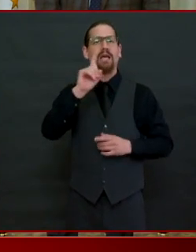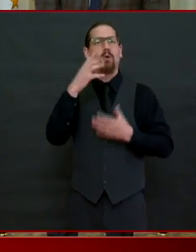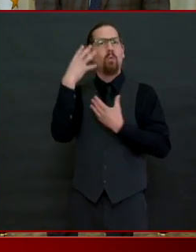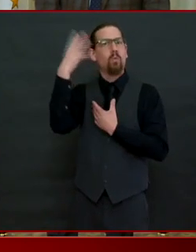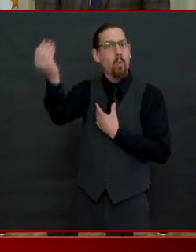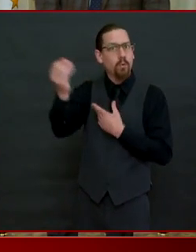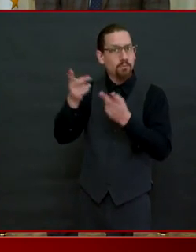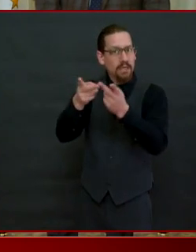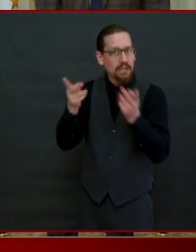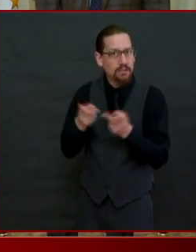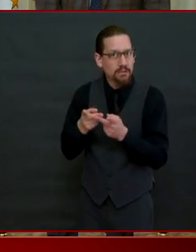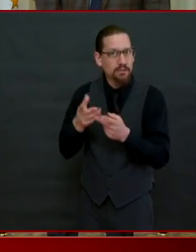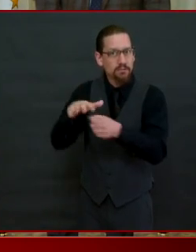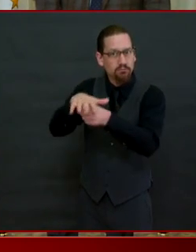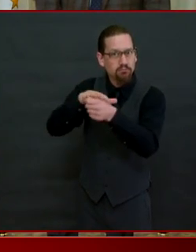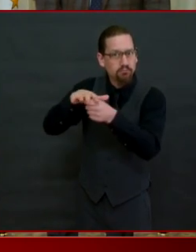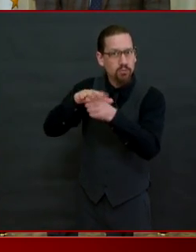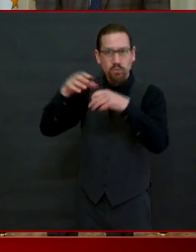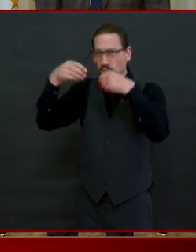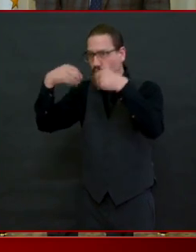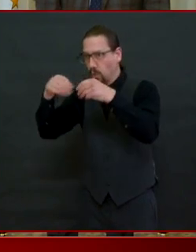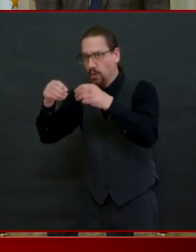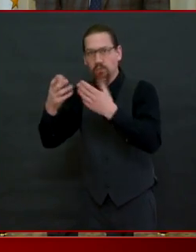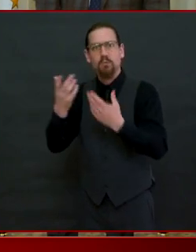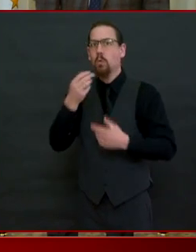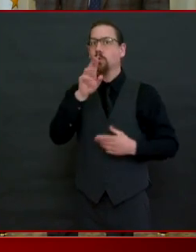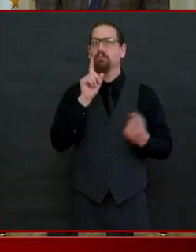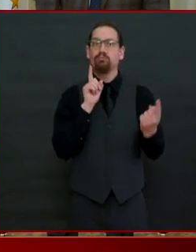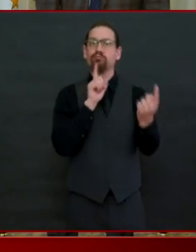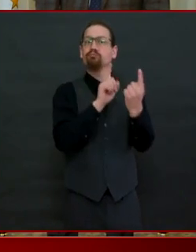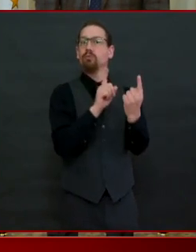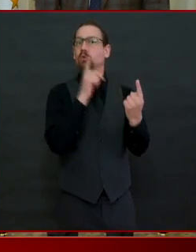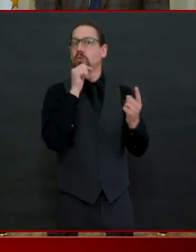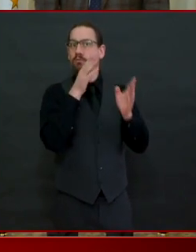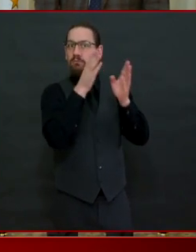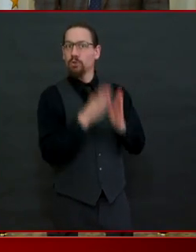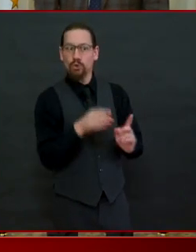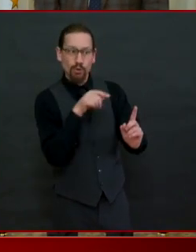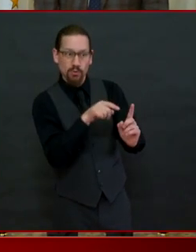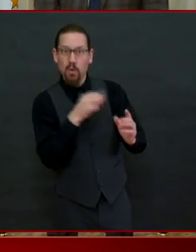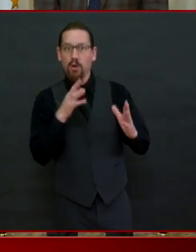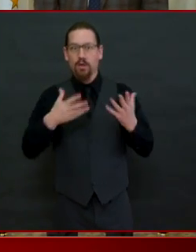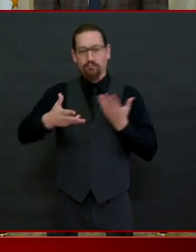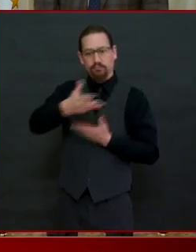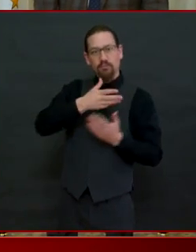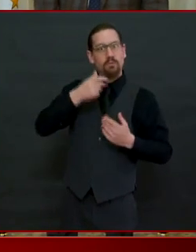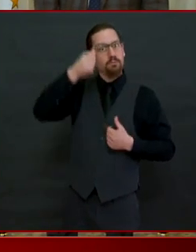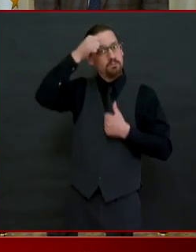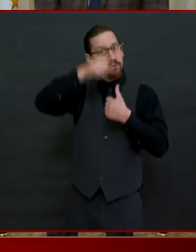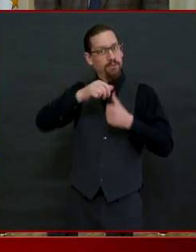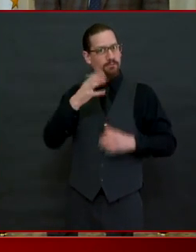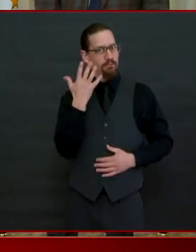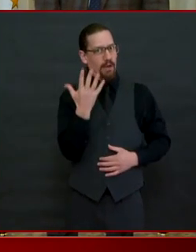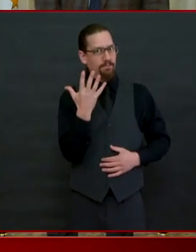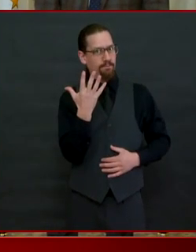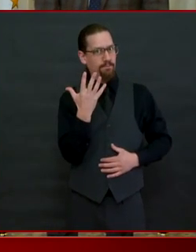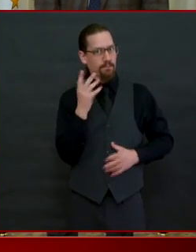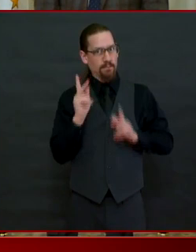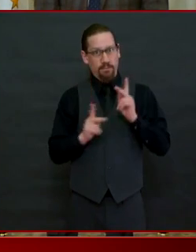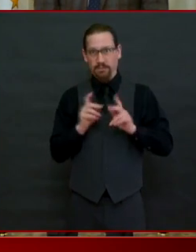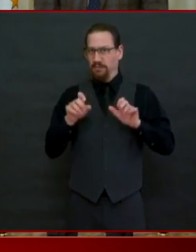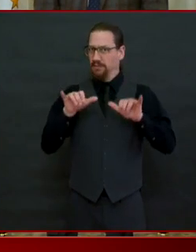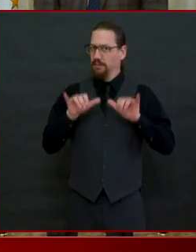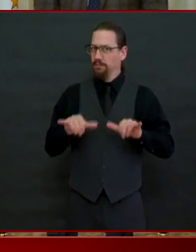is to be in contact with the same few people every day that's the single most important thing we can do